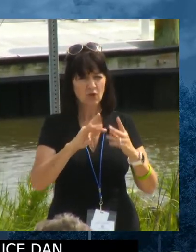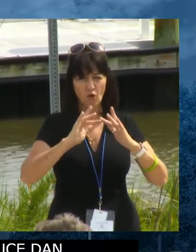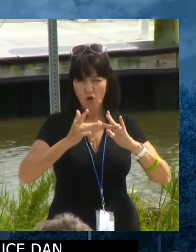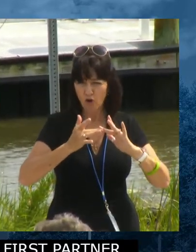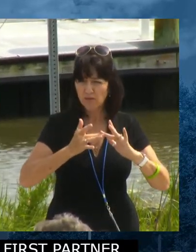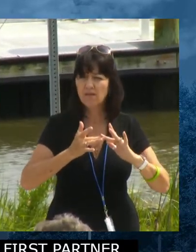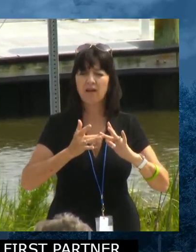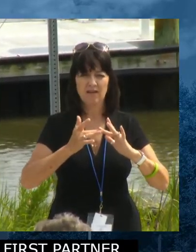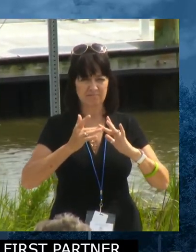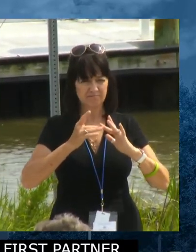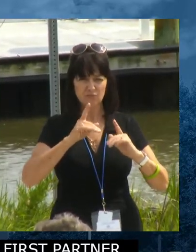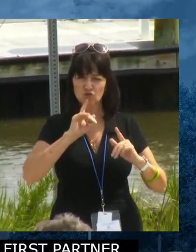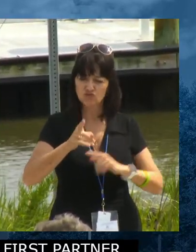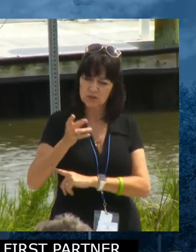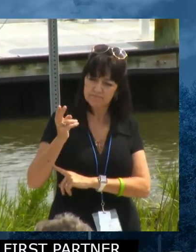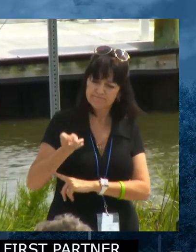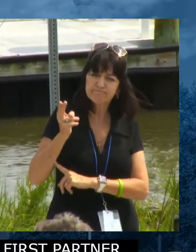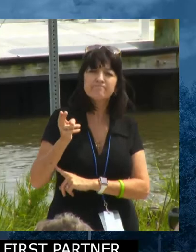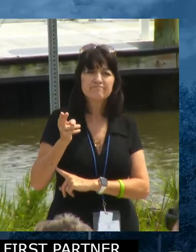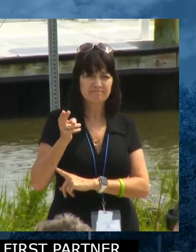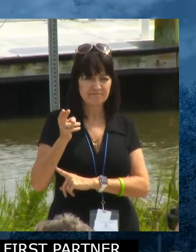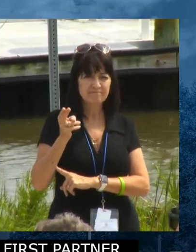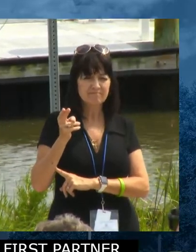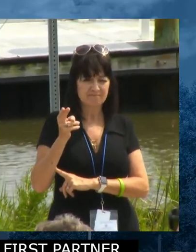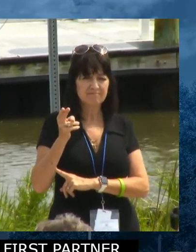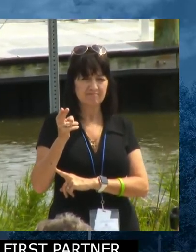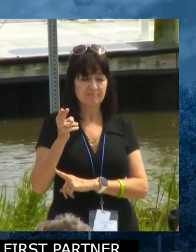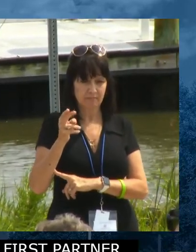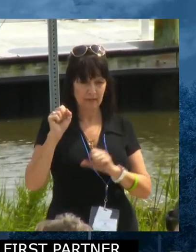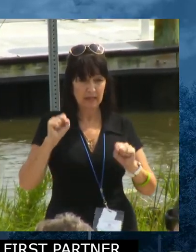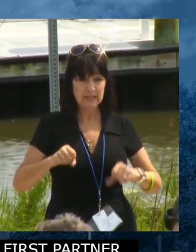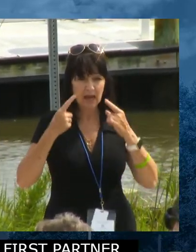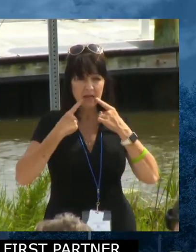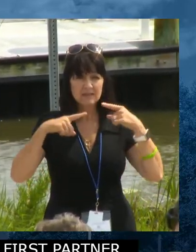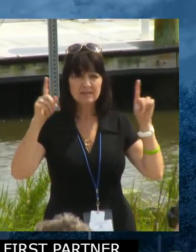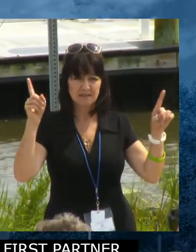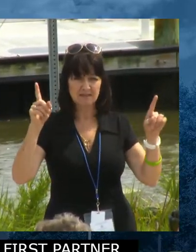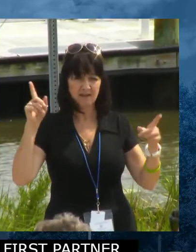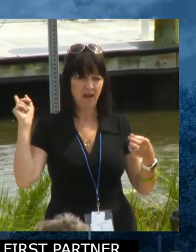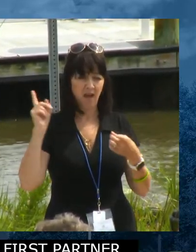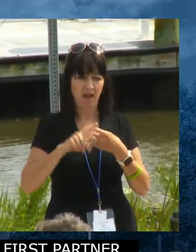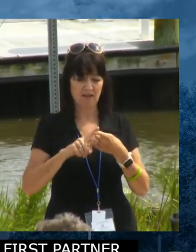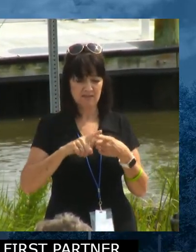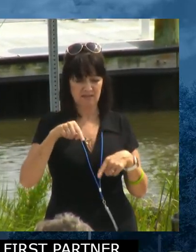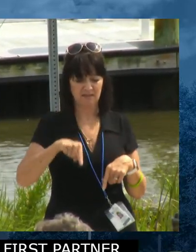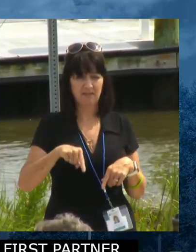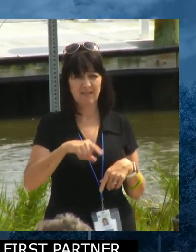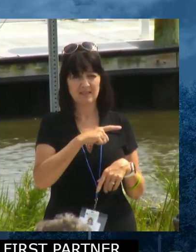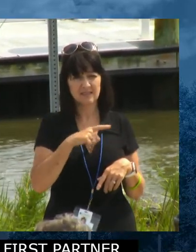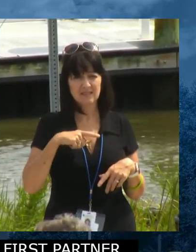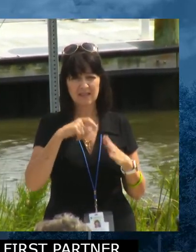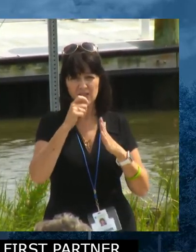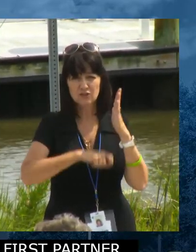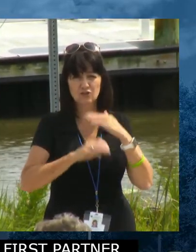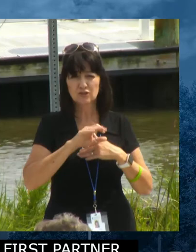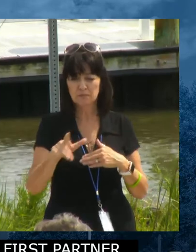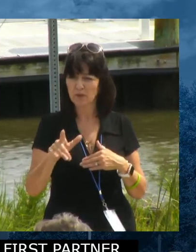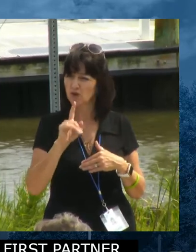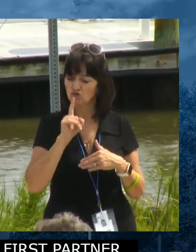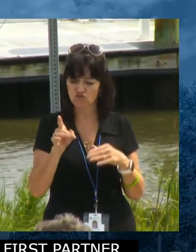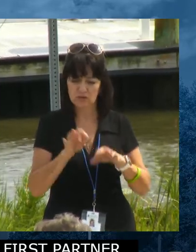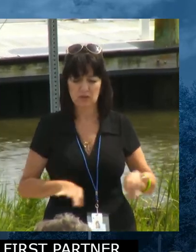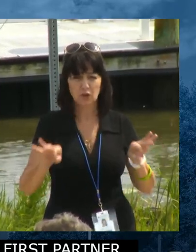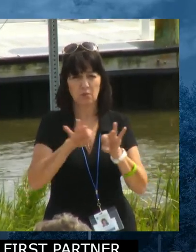And it couldn't we couldn't see it through without this legislation and and the investment that that has been made. So